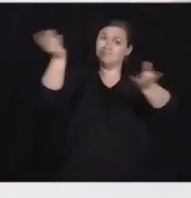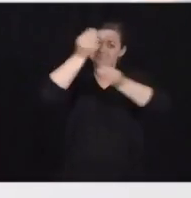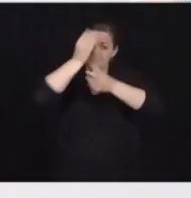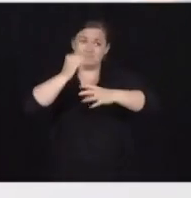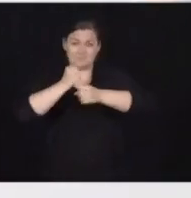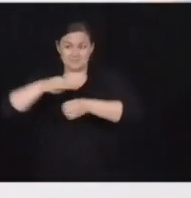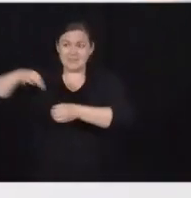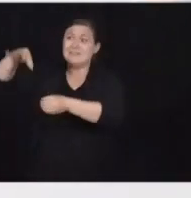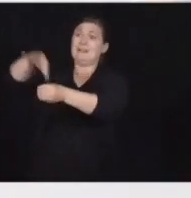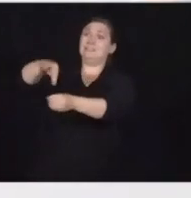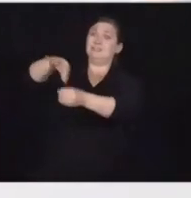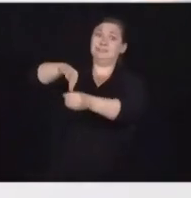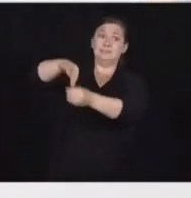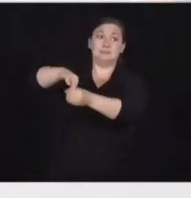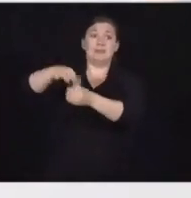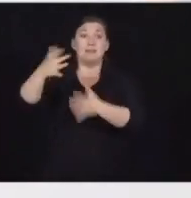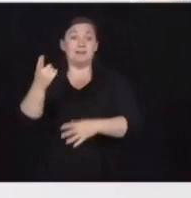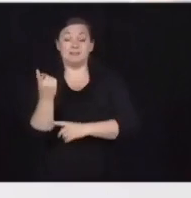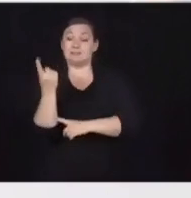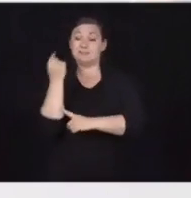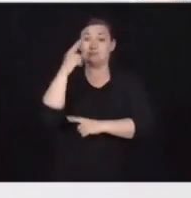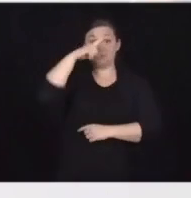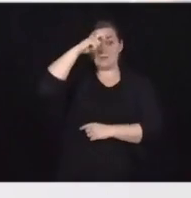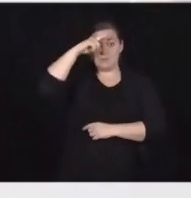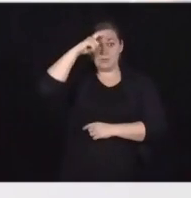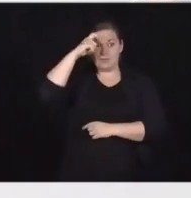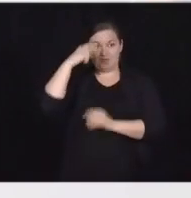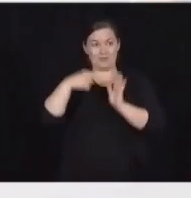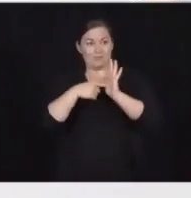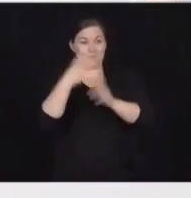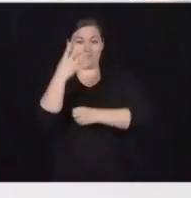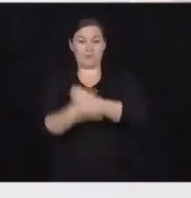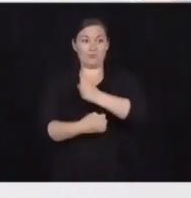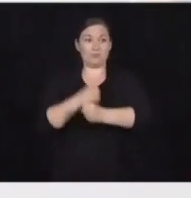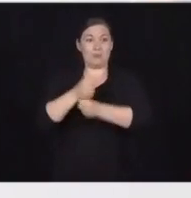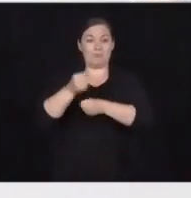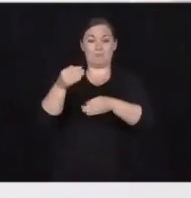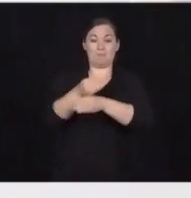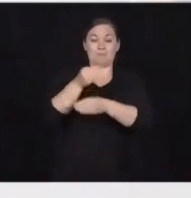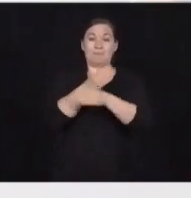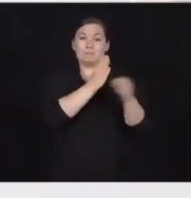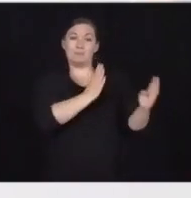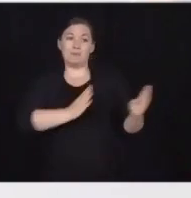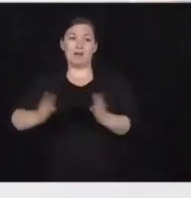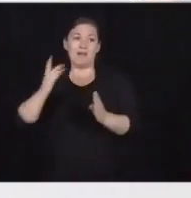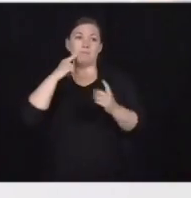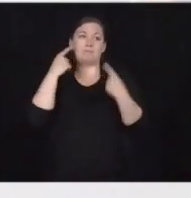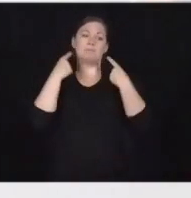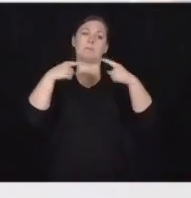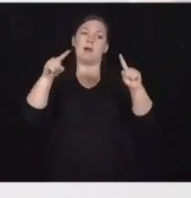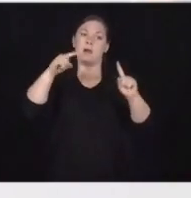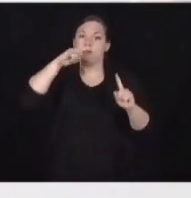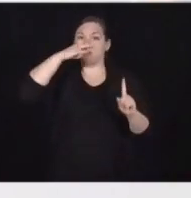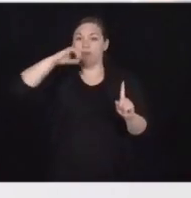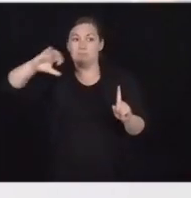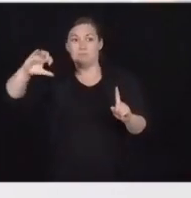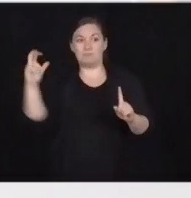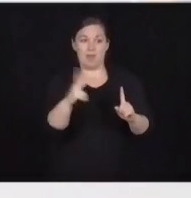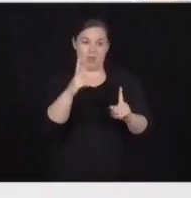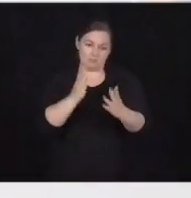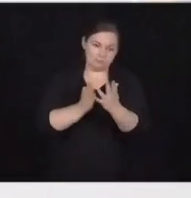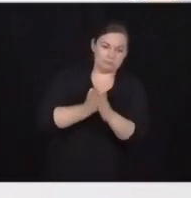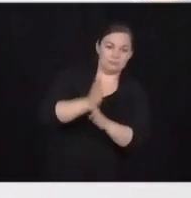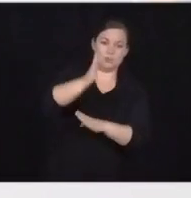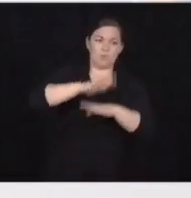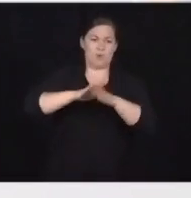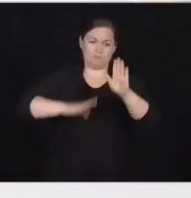We must set our students up for success and with a real competitive advantage when they graduate. We know that many of the jobs of tomorrow and